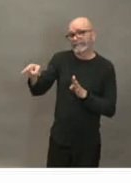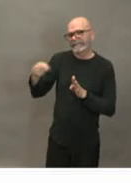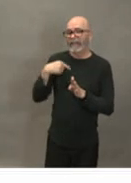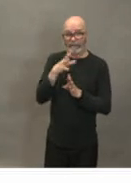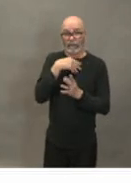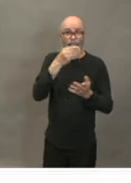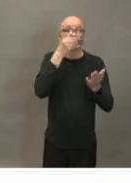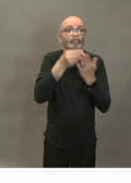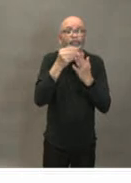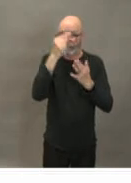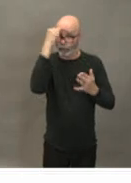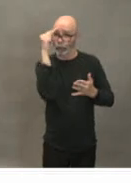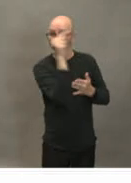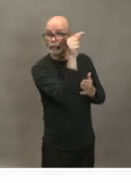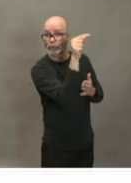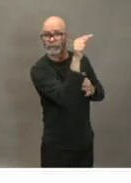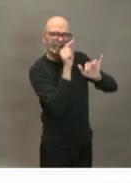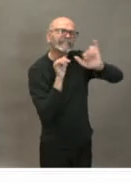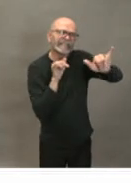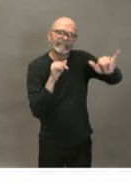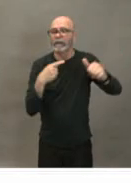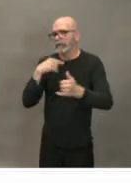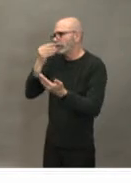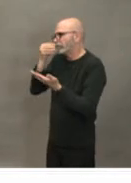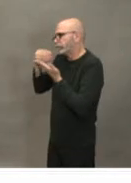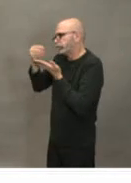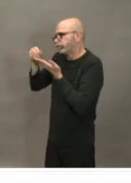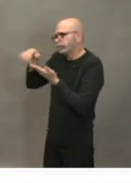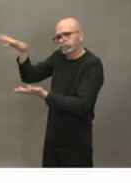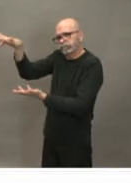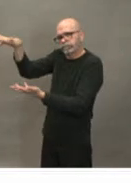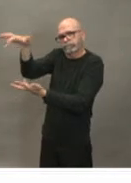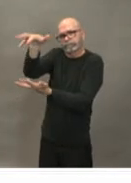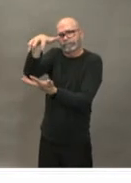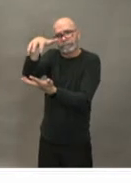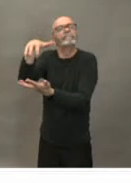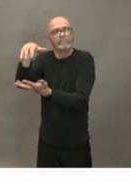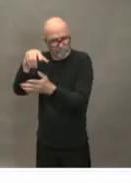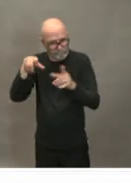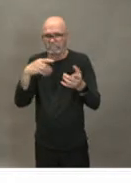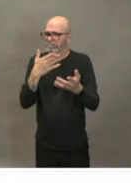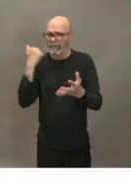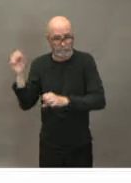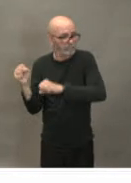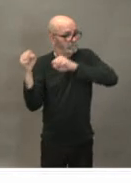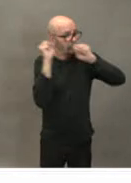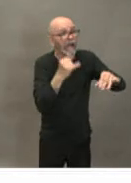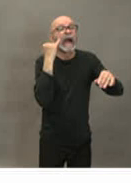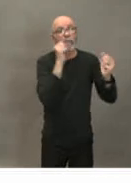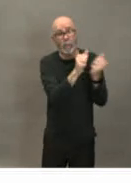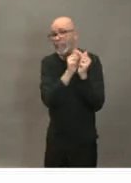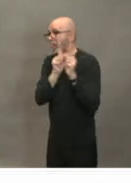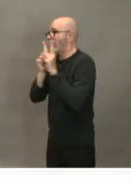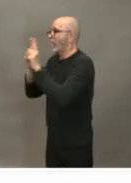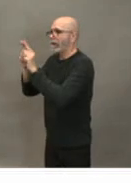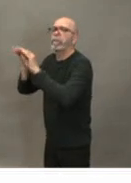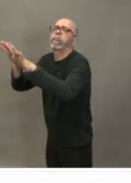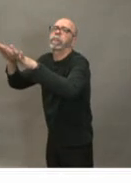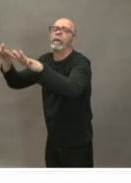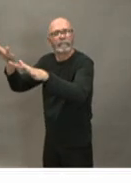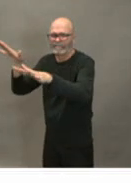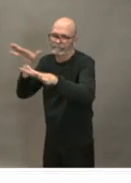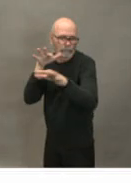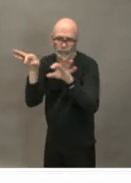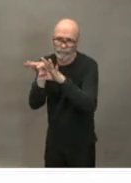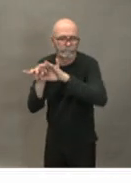she can actually stay home when we have community community transmission so she's least least likely get infected so it's a call